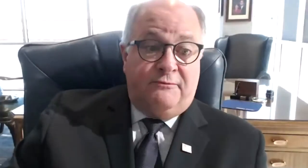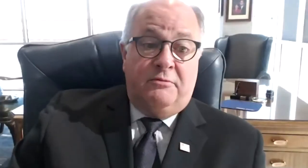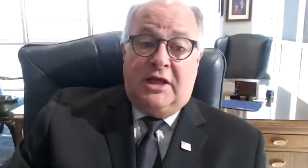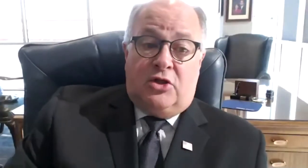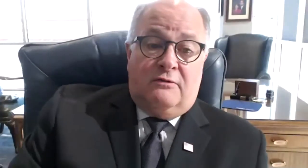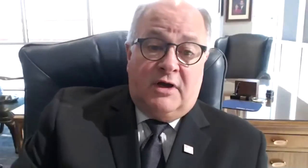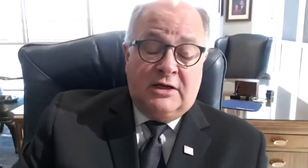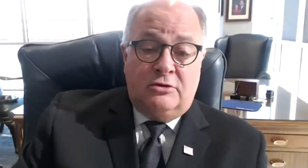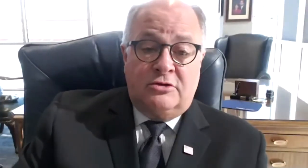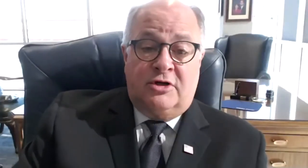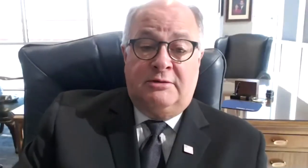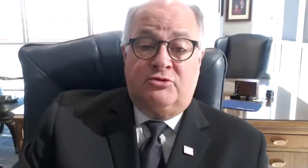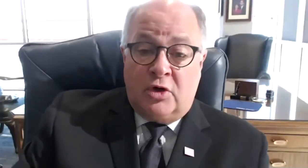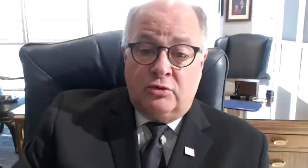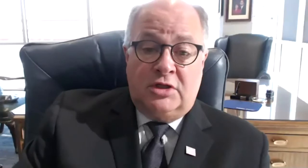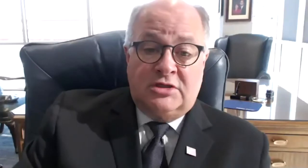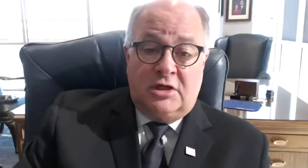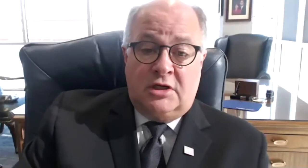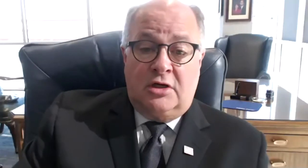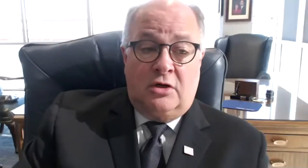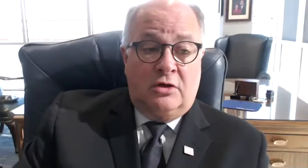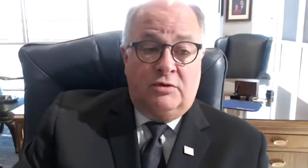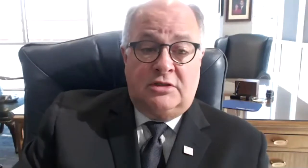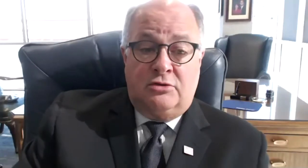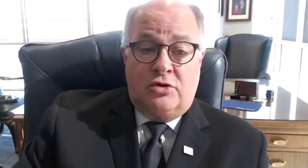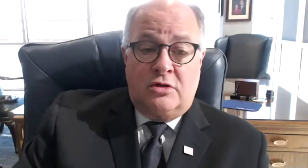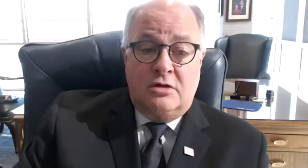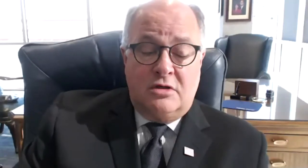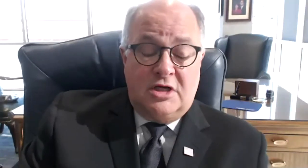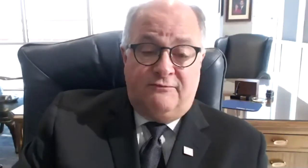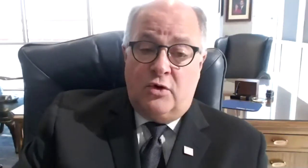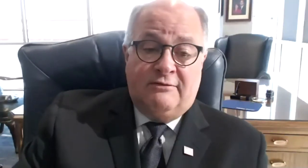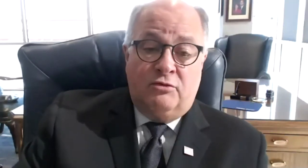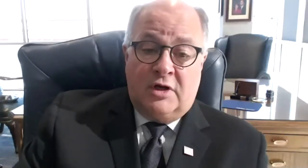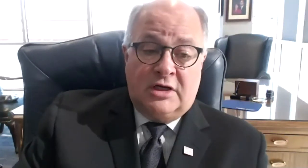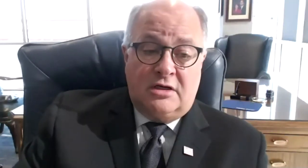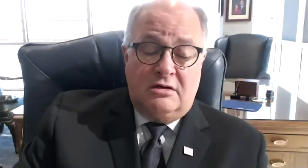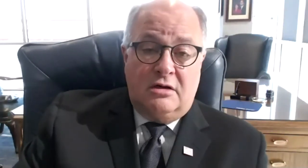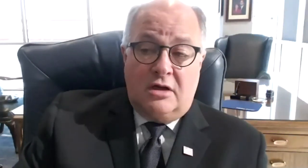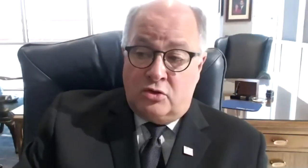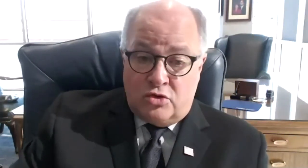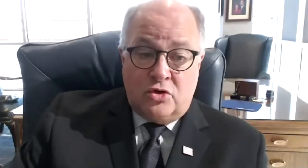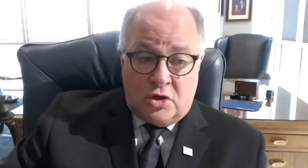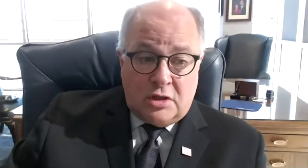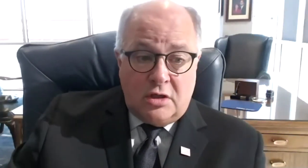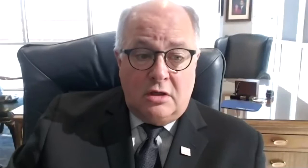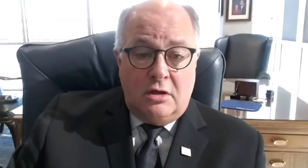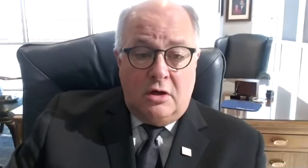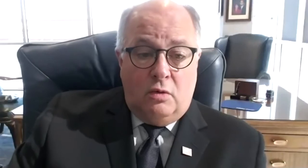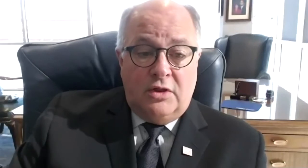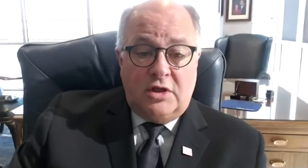input from each of Idaho's tribes wrote this concurrent resolution. If you haven't read it, you should.